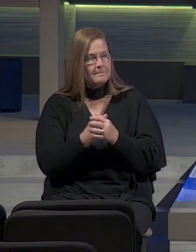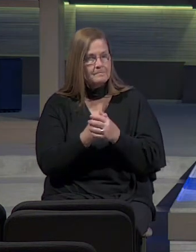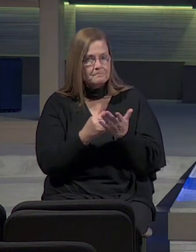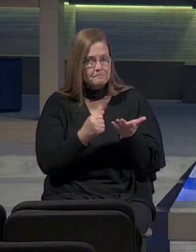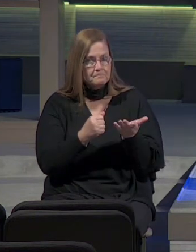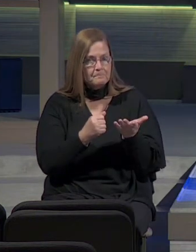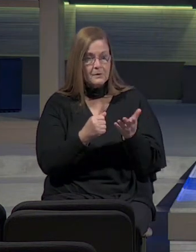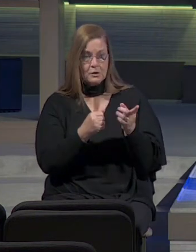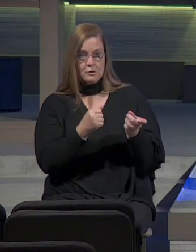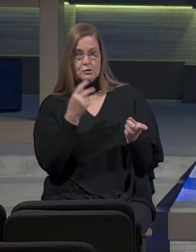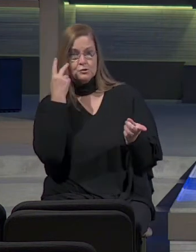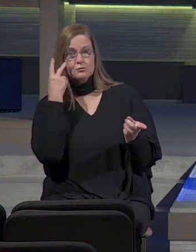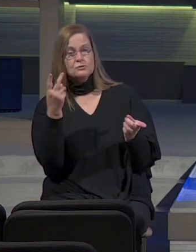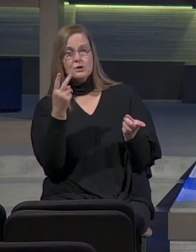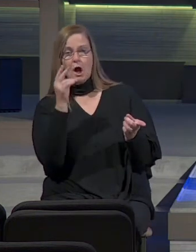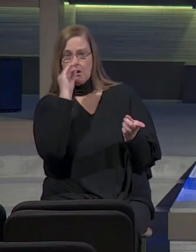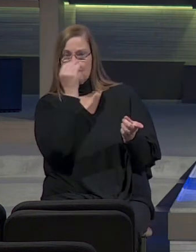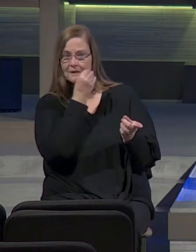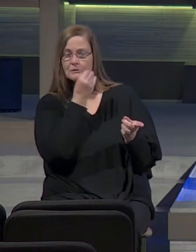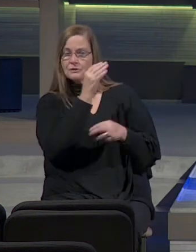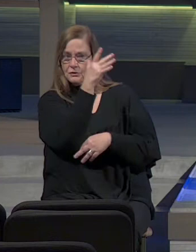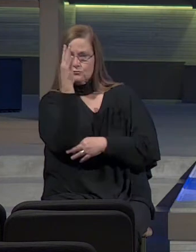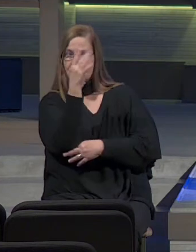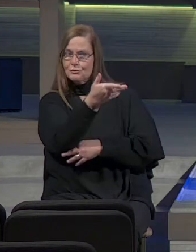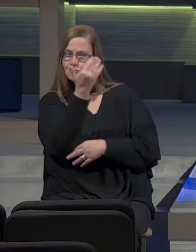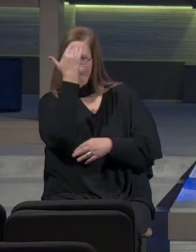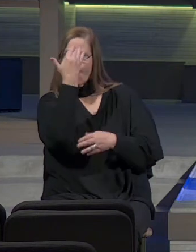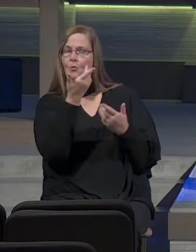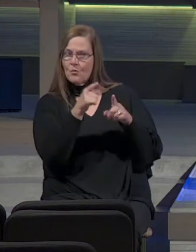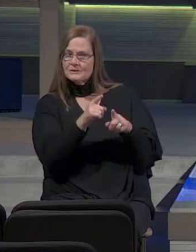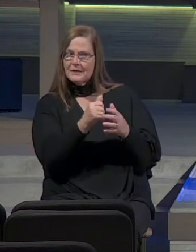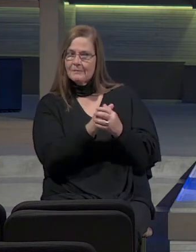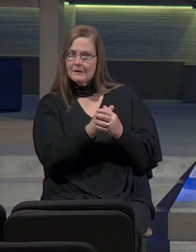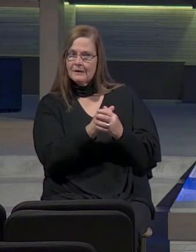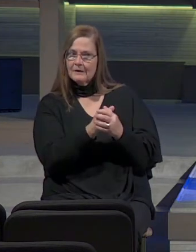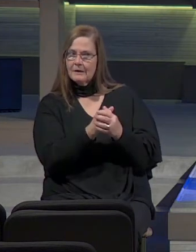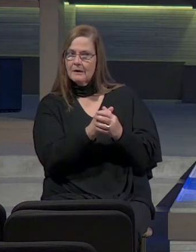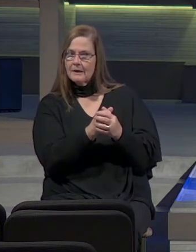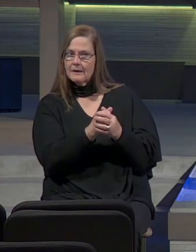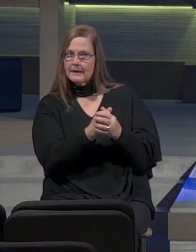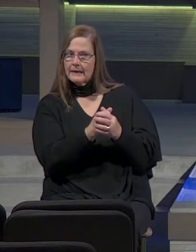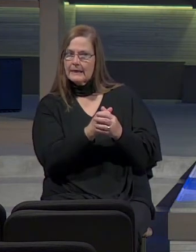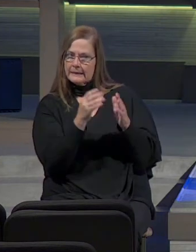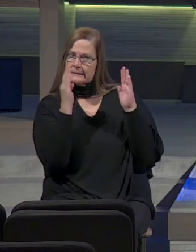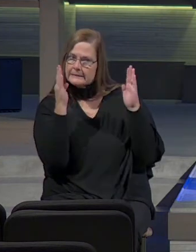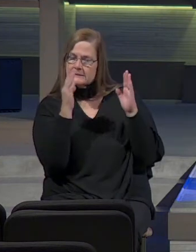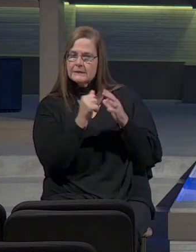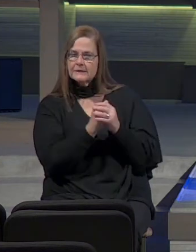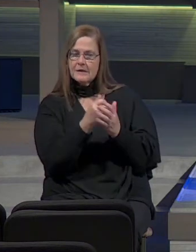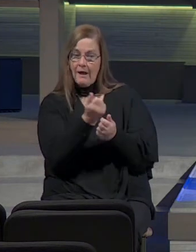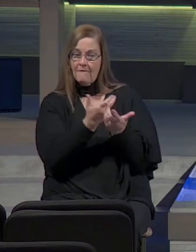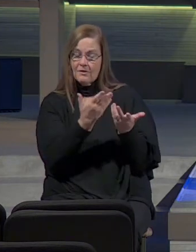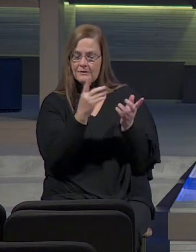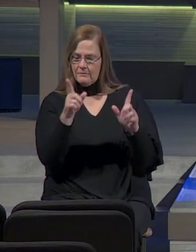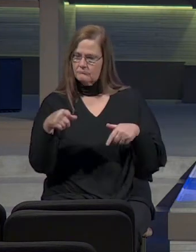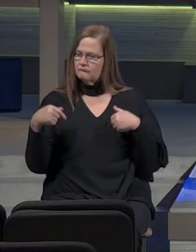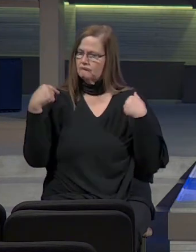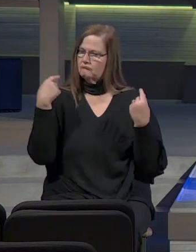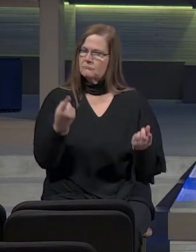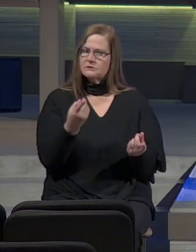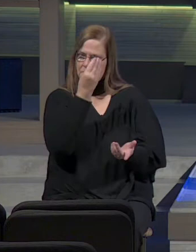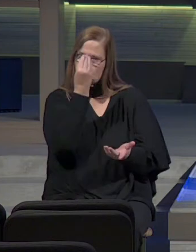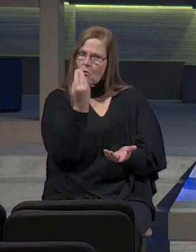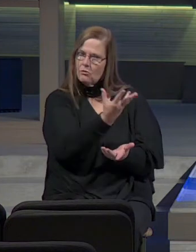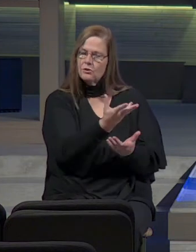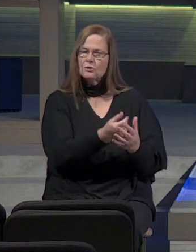You saw the blossoms on the tree, you know what's coming. Listen, everything that has been foretold to you,